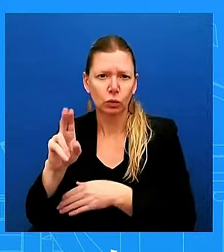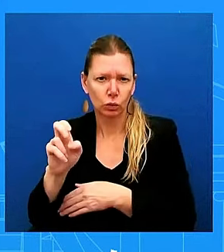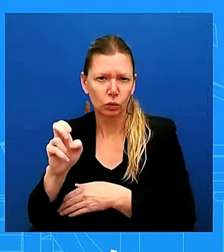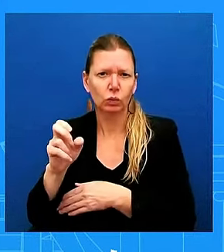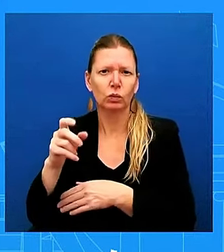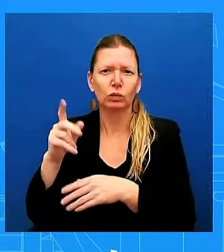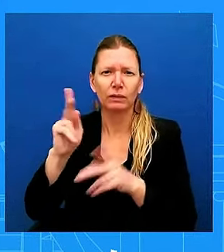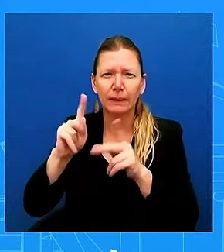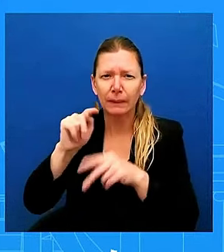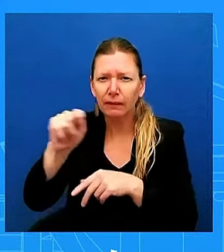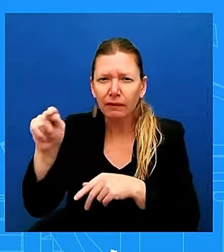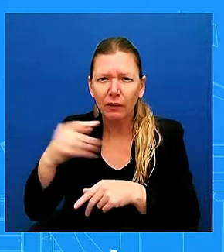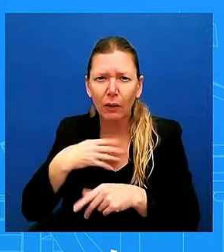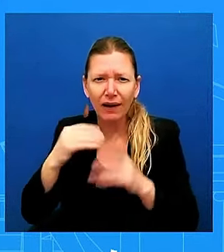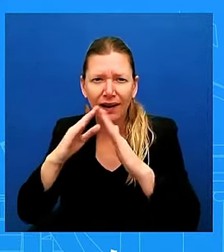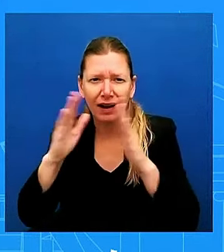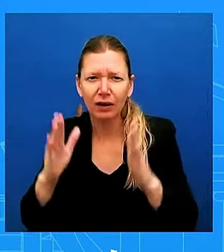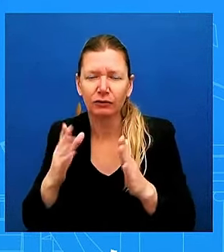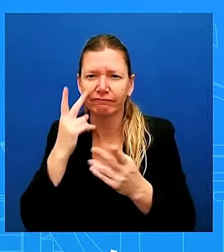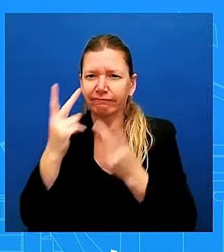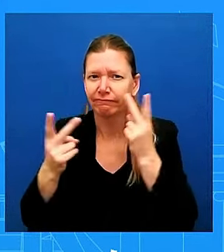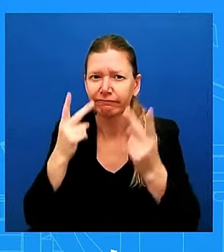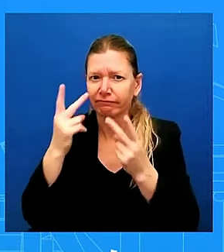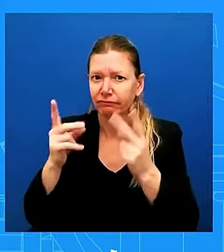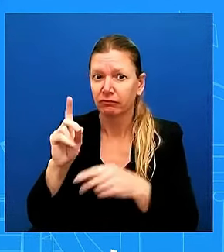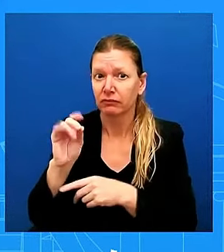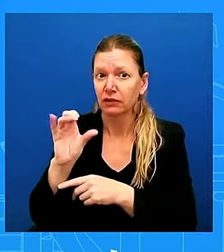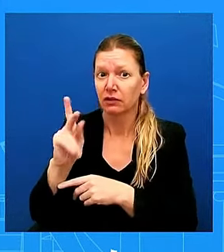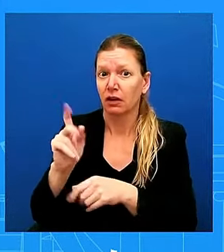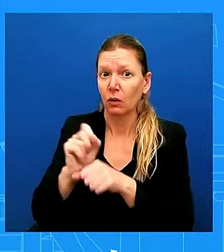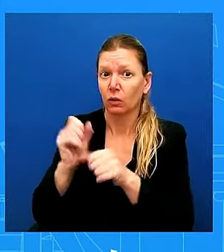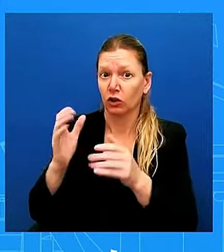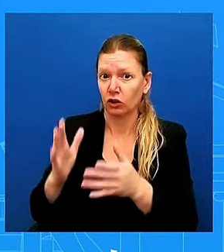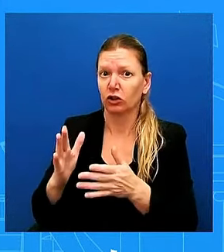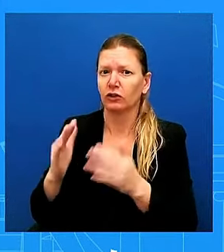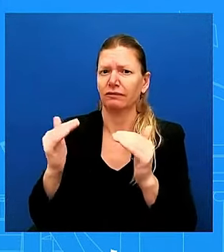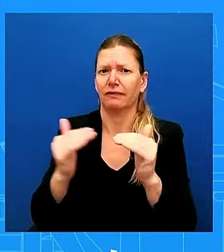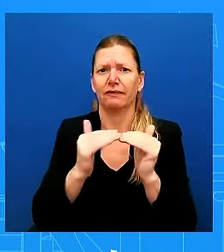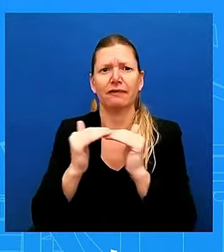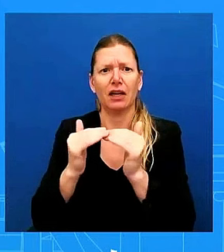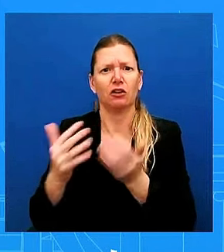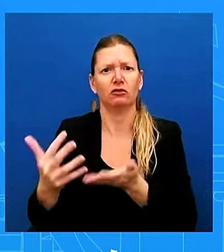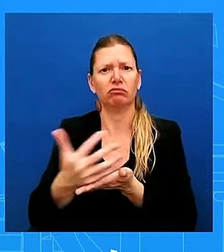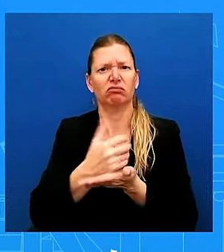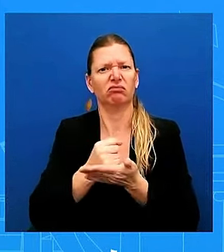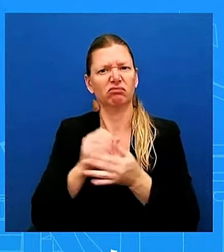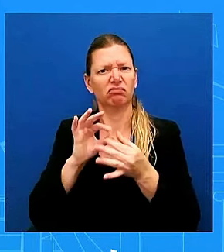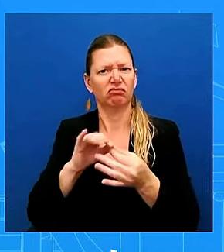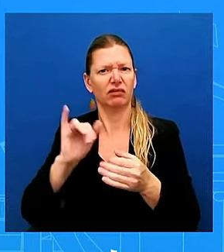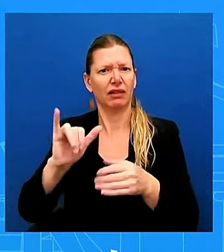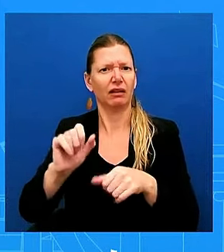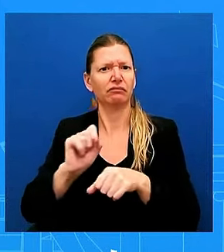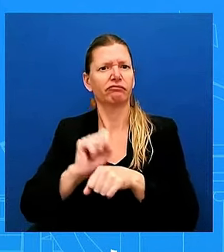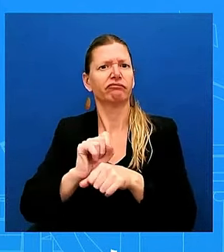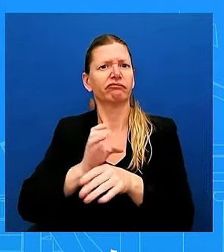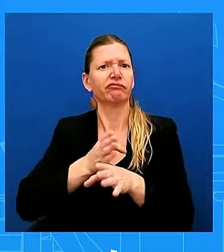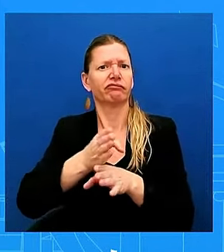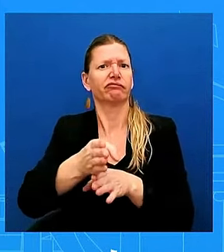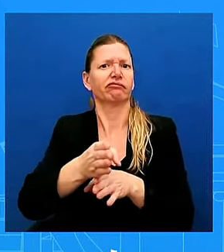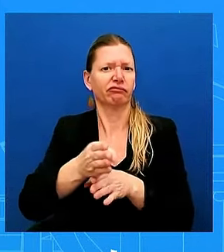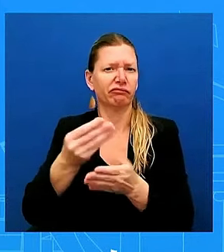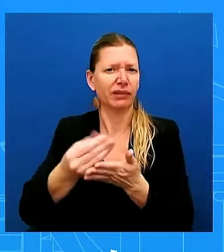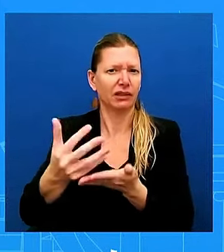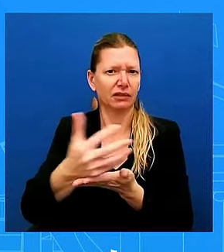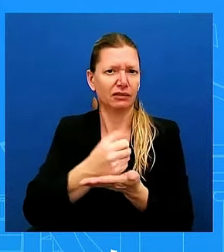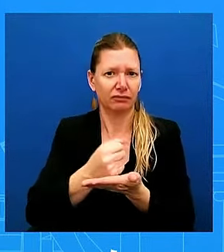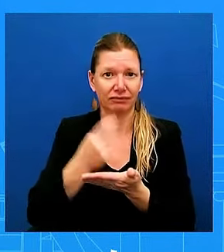record returns. We're seeing ports opening so consumers and businesses can get what they need. And we don't expect